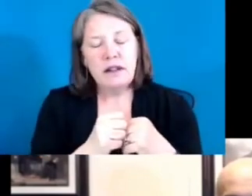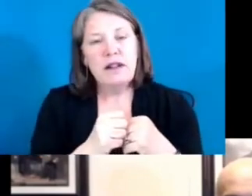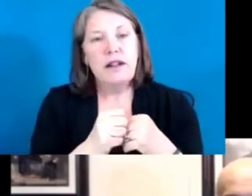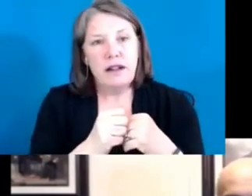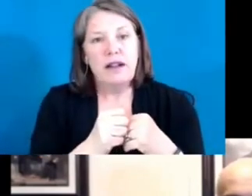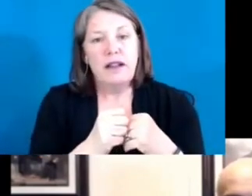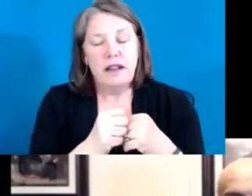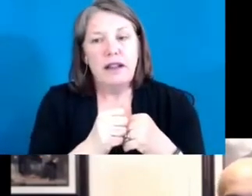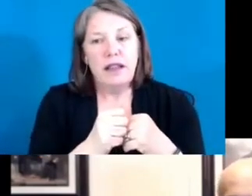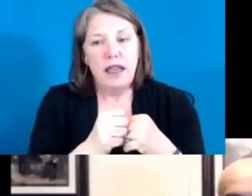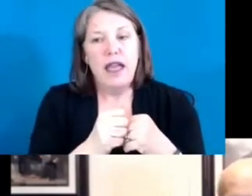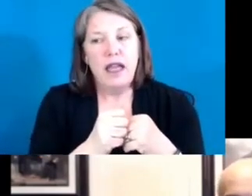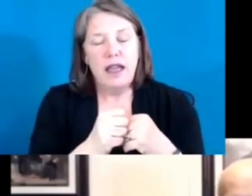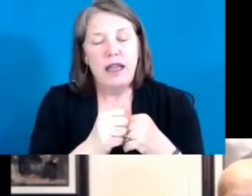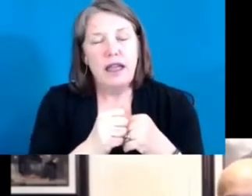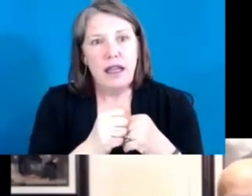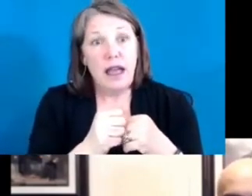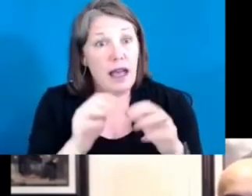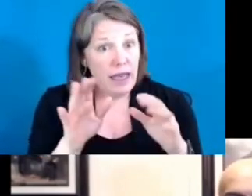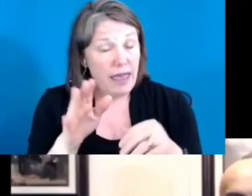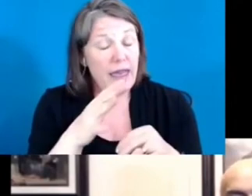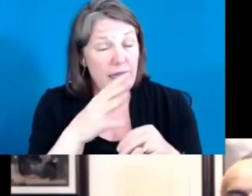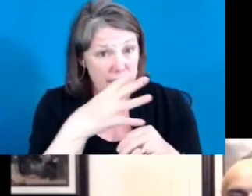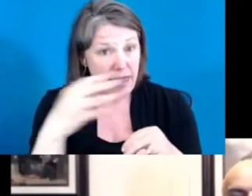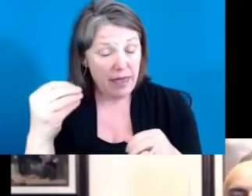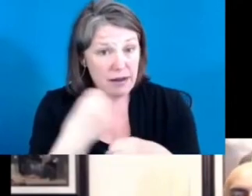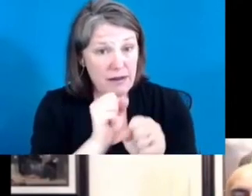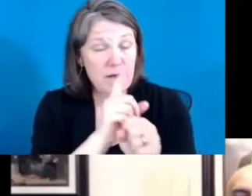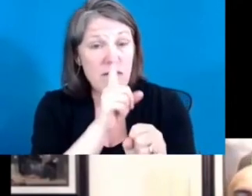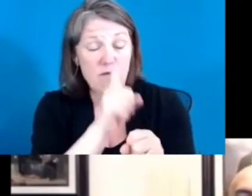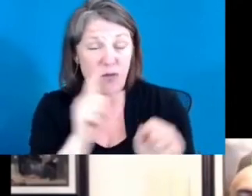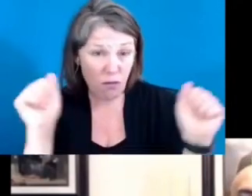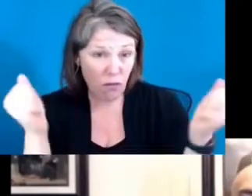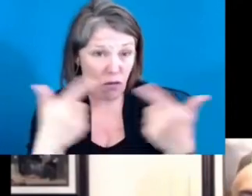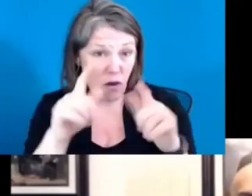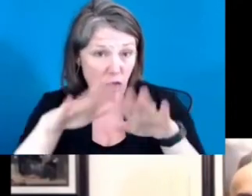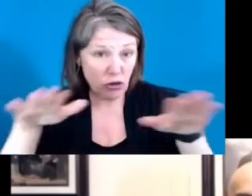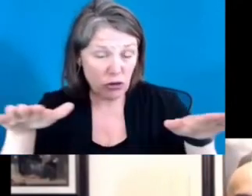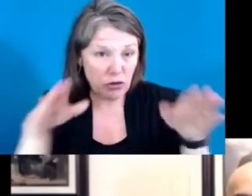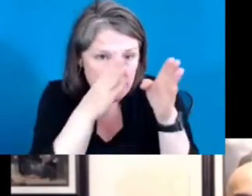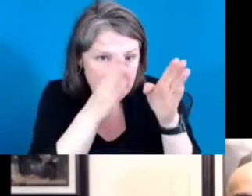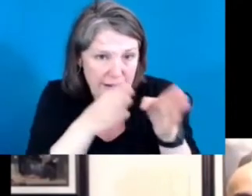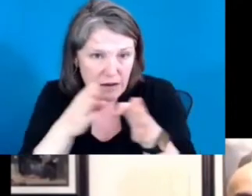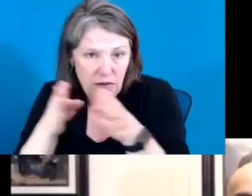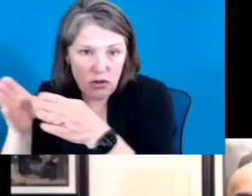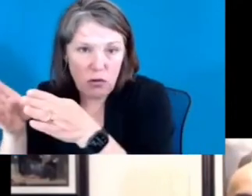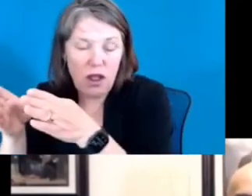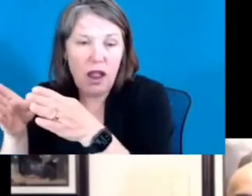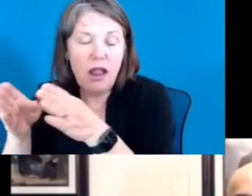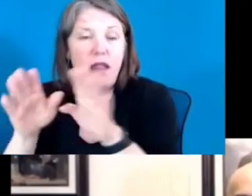that all children, individual children, children collectively, and children individually